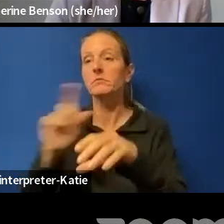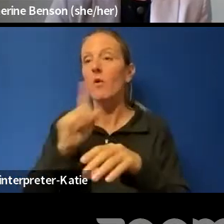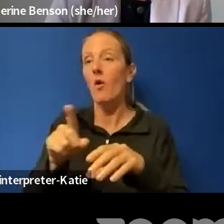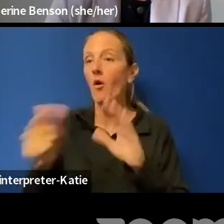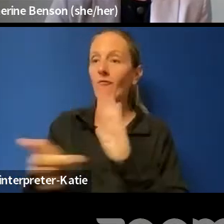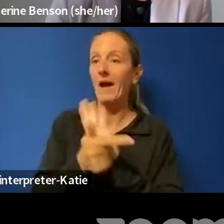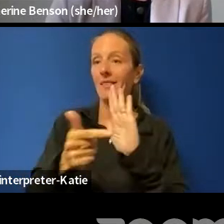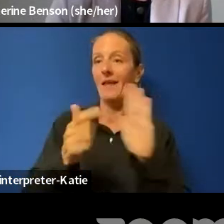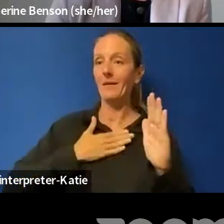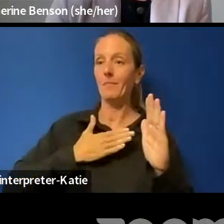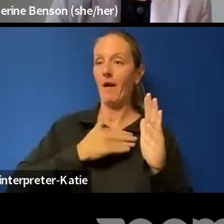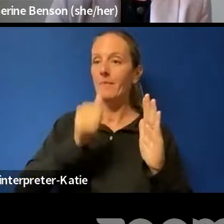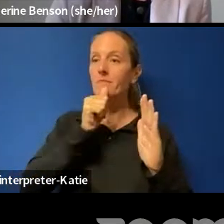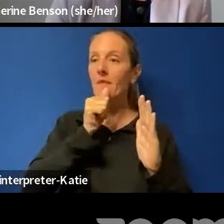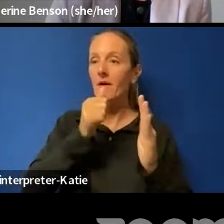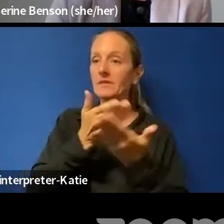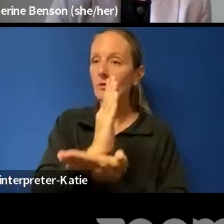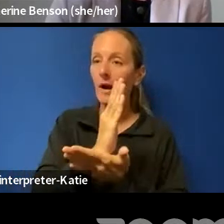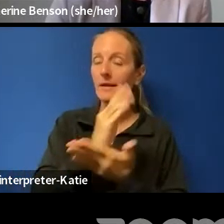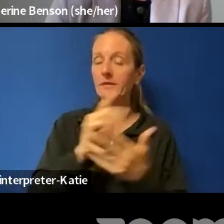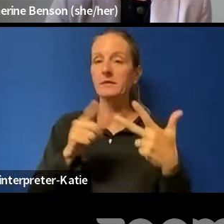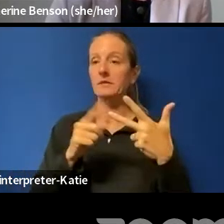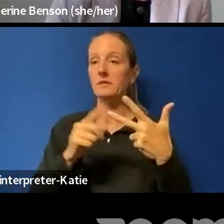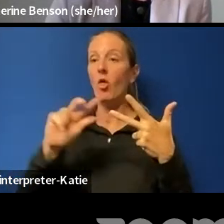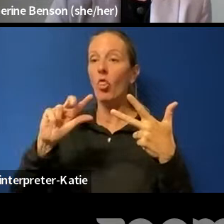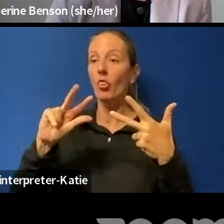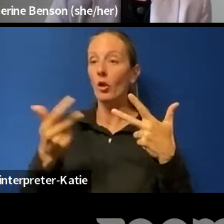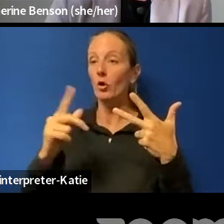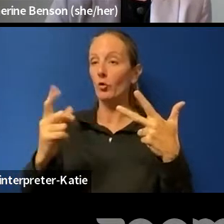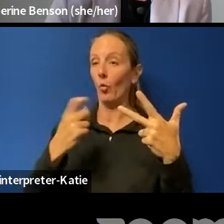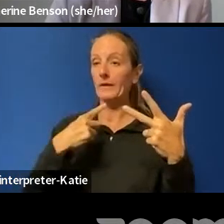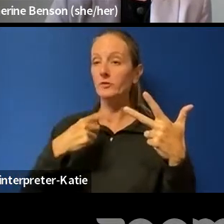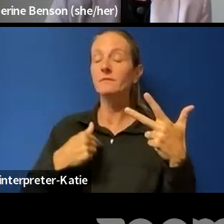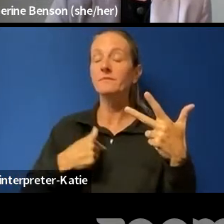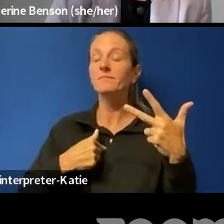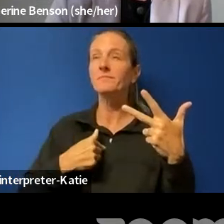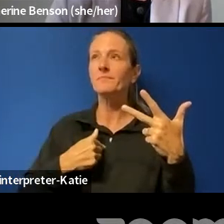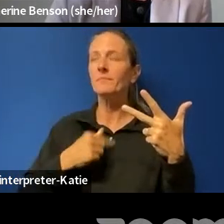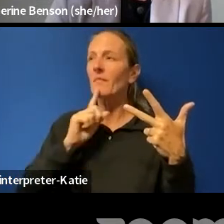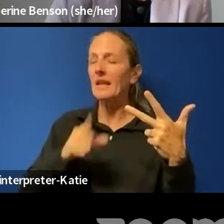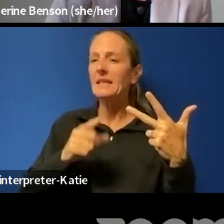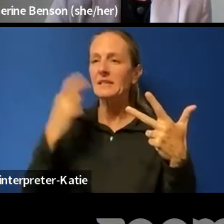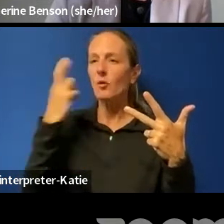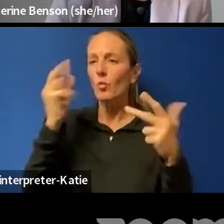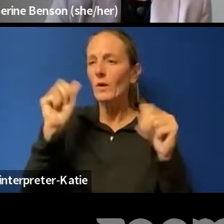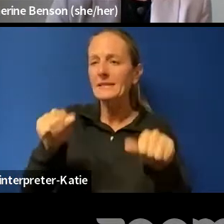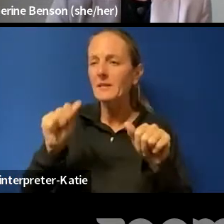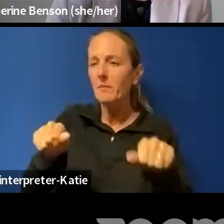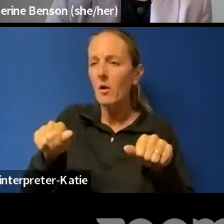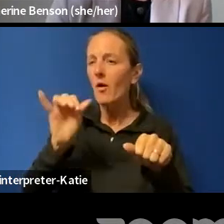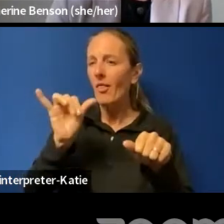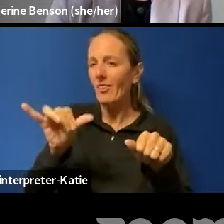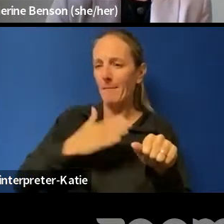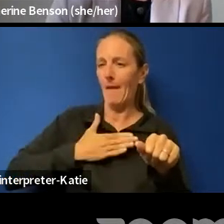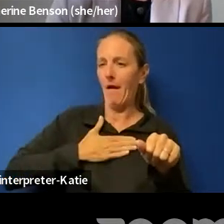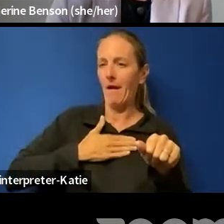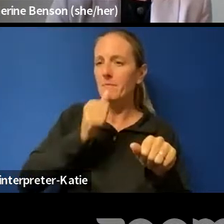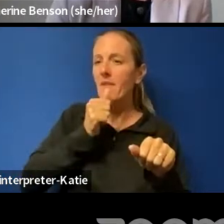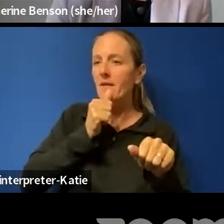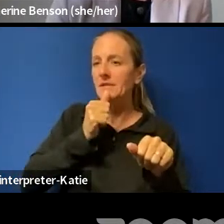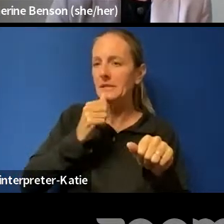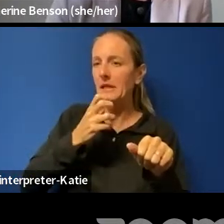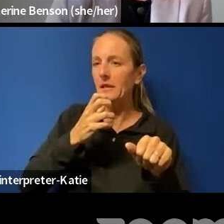privacy rights? And third being, is there a good reason or is it reasonable that my privacy is being violated in these situations?